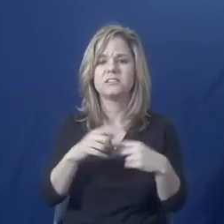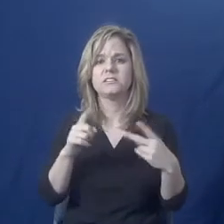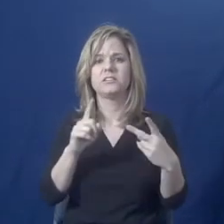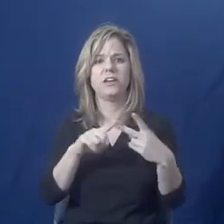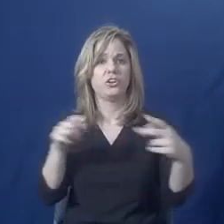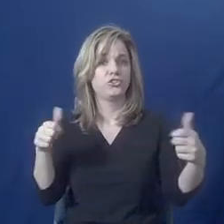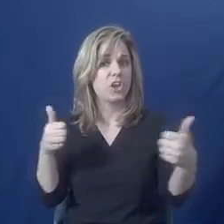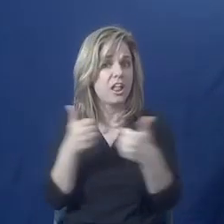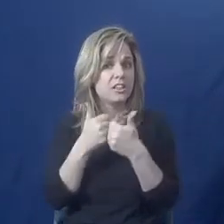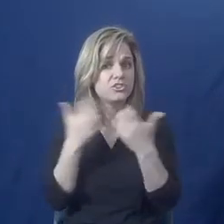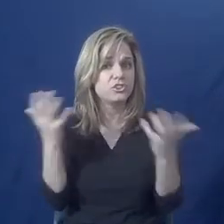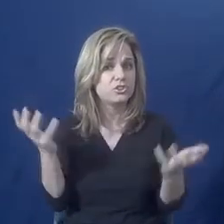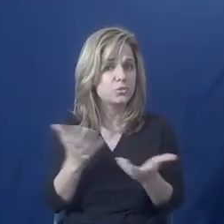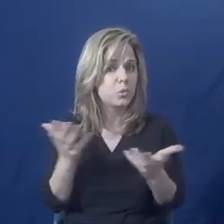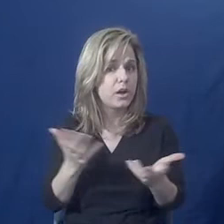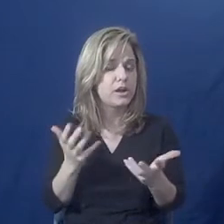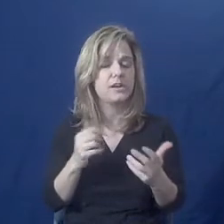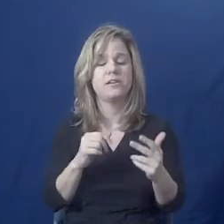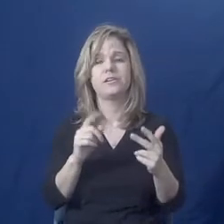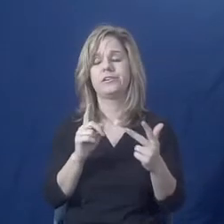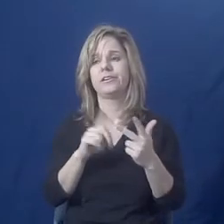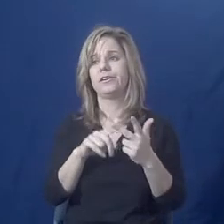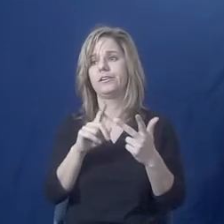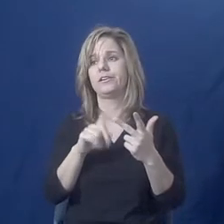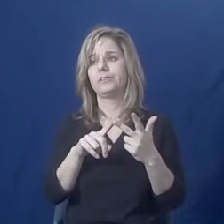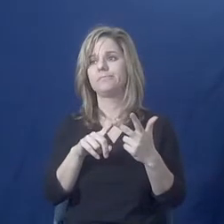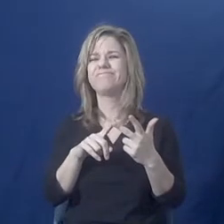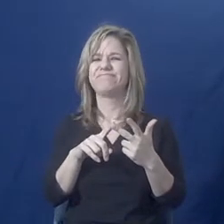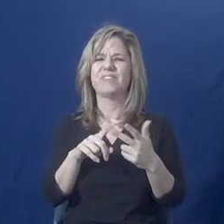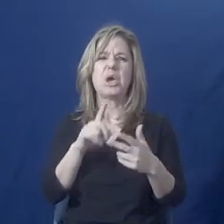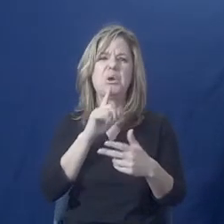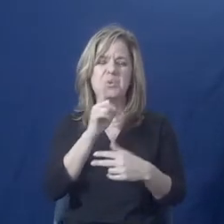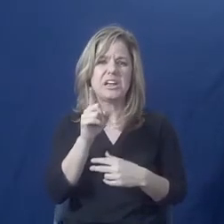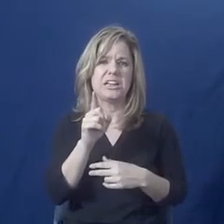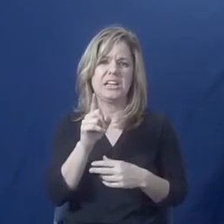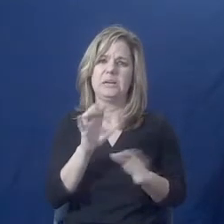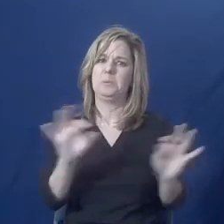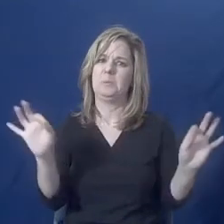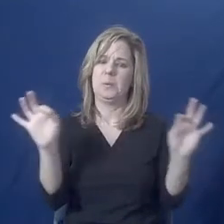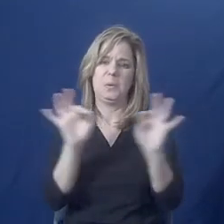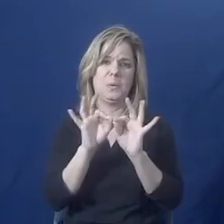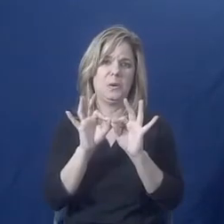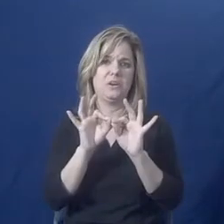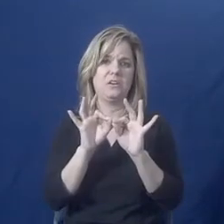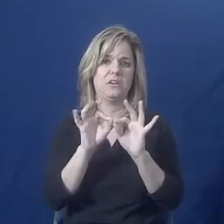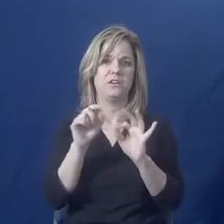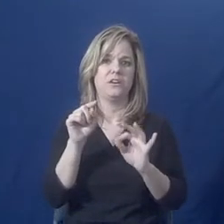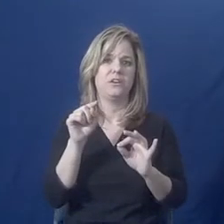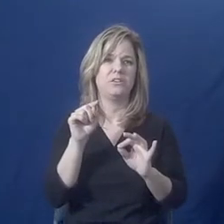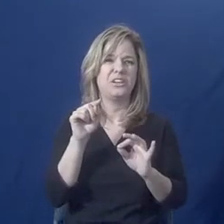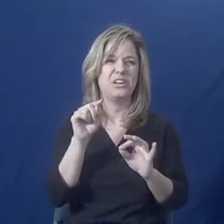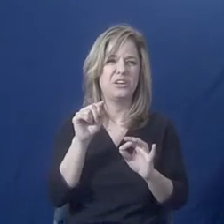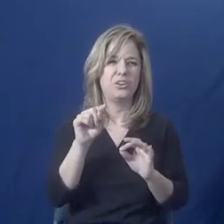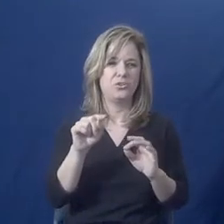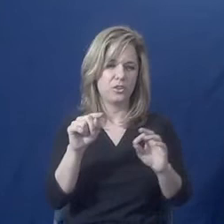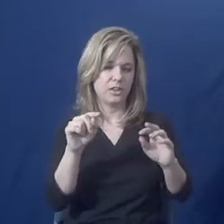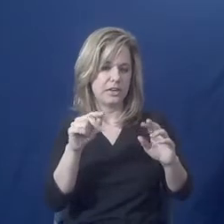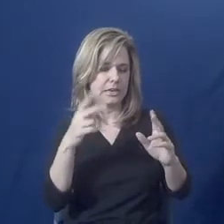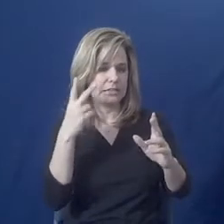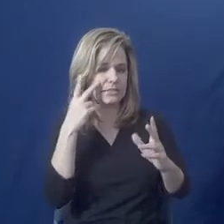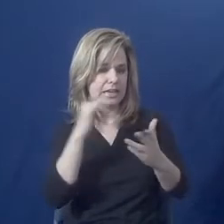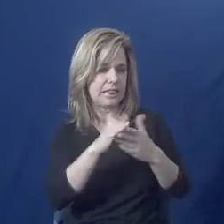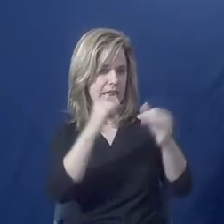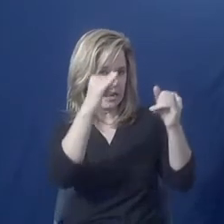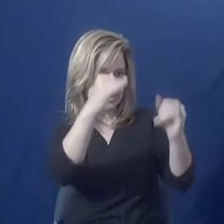what challenges people have with their disabilities. And so it's really important that you try to look at